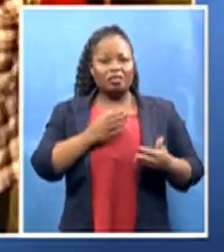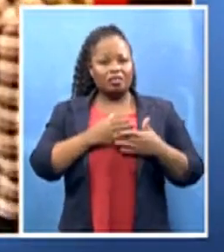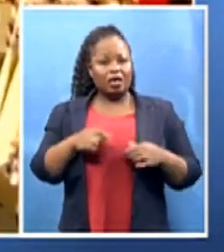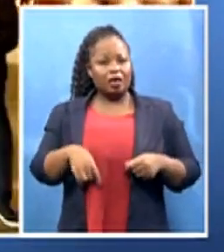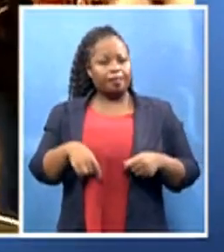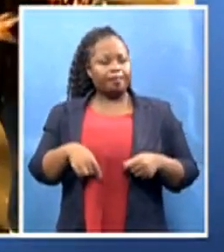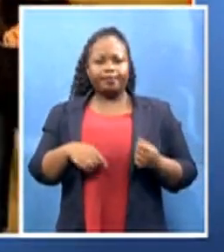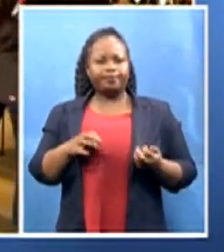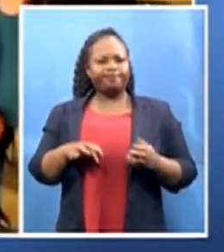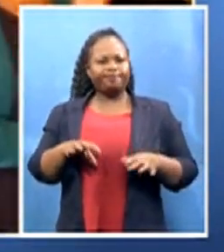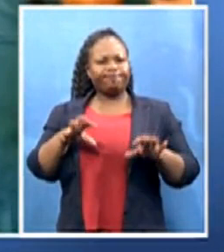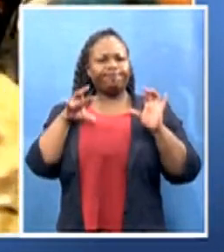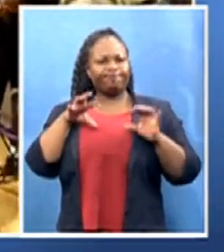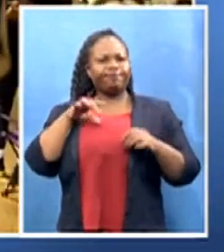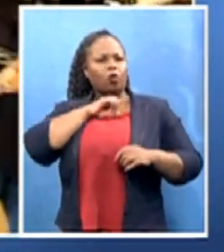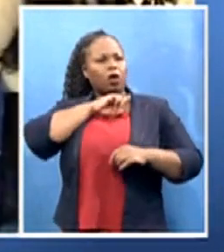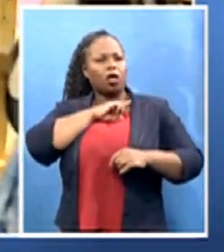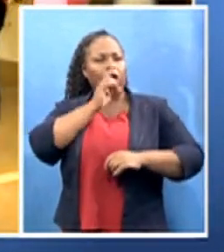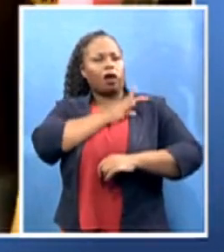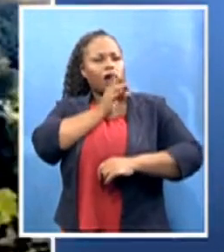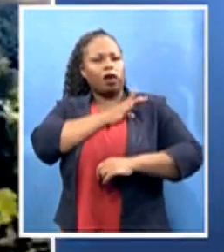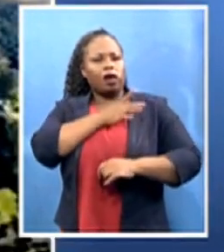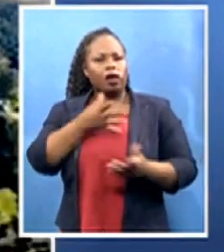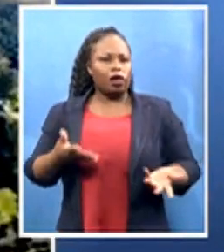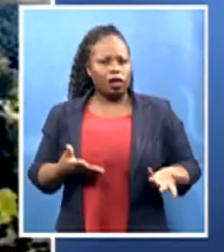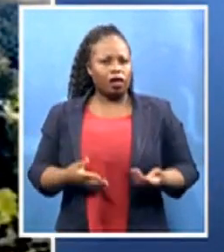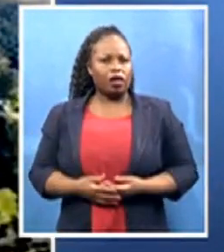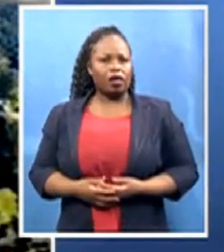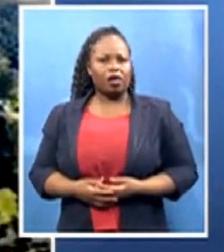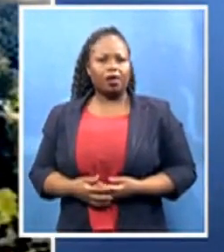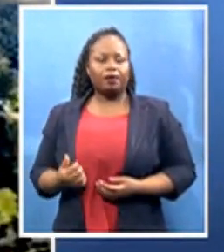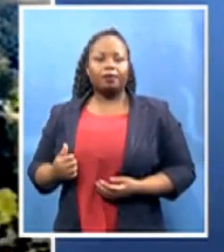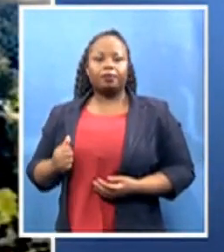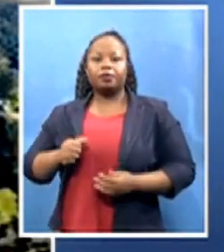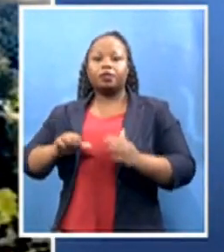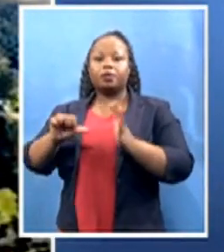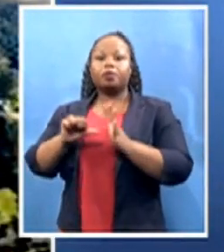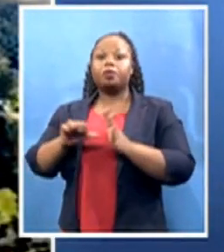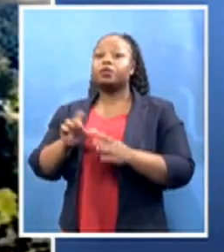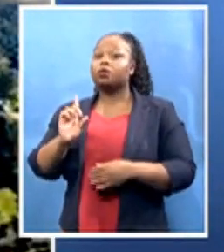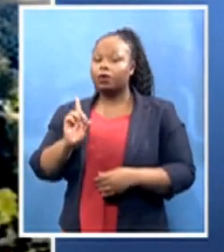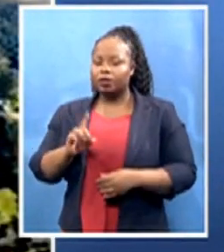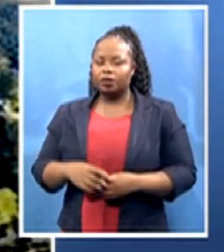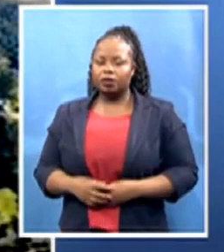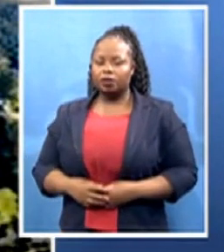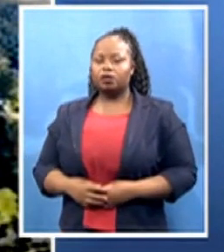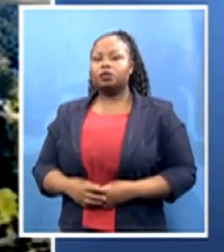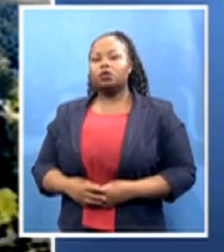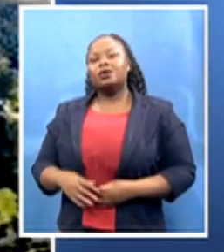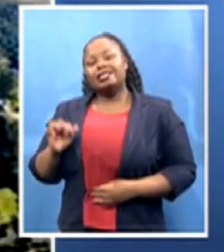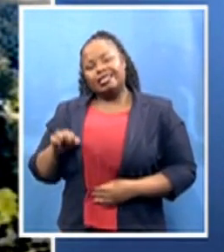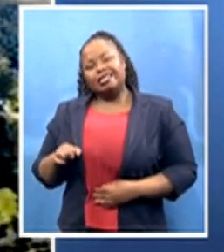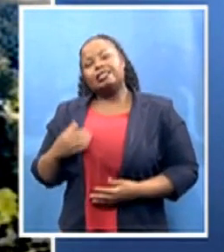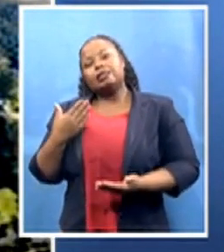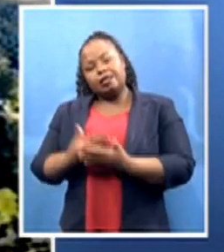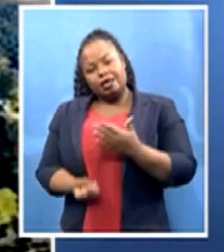So I think the important thing here is that we will have some breakthrough, particularly as we